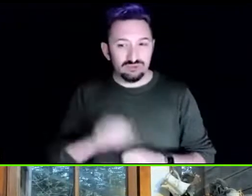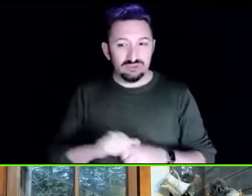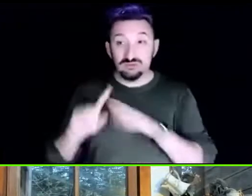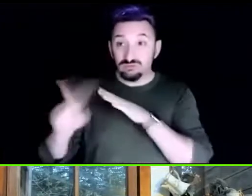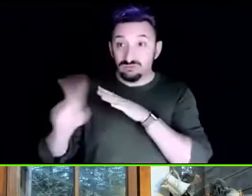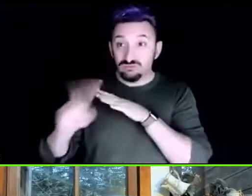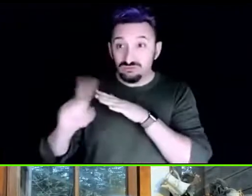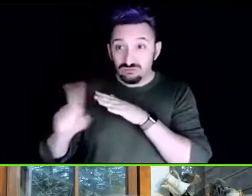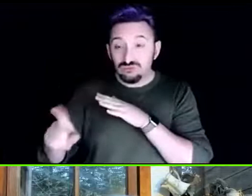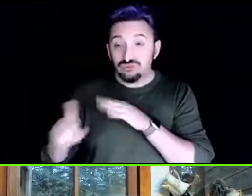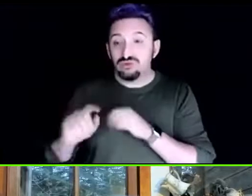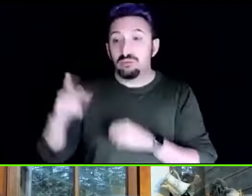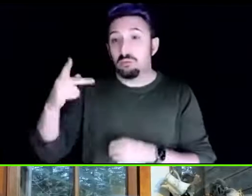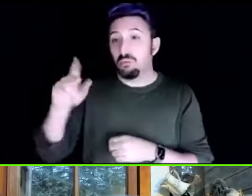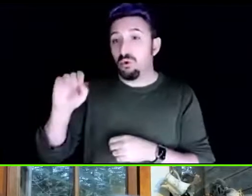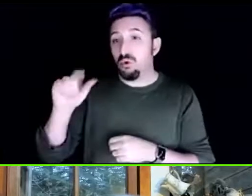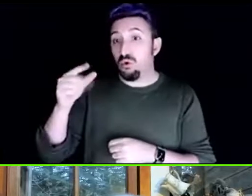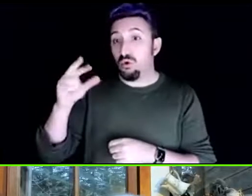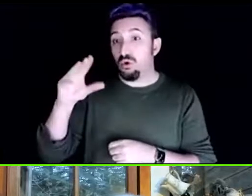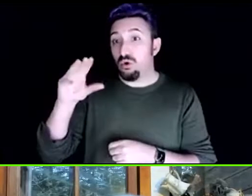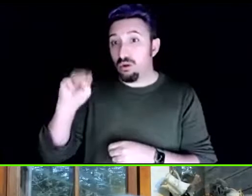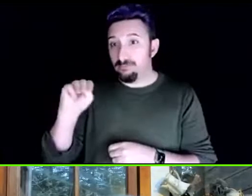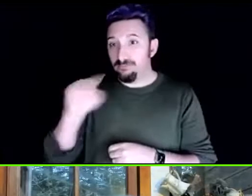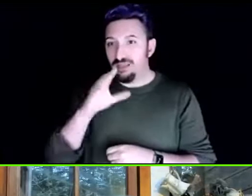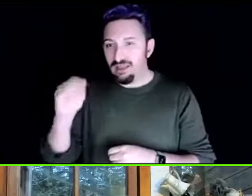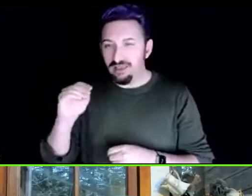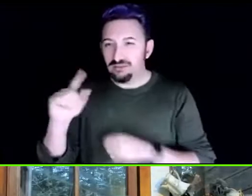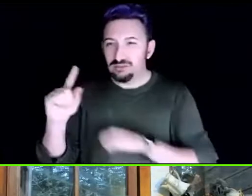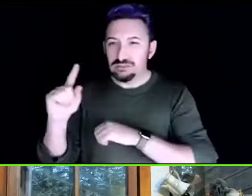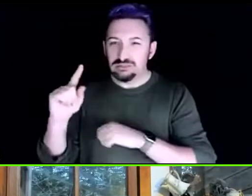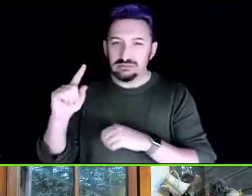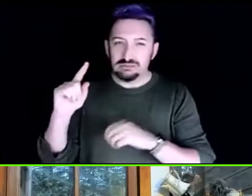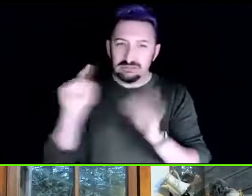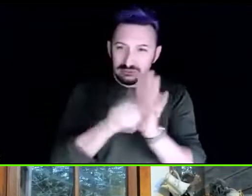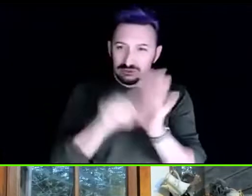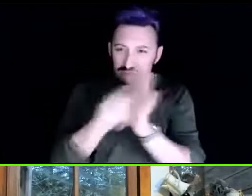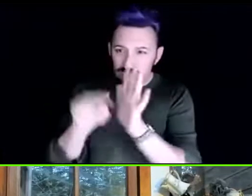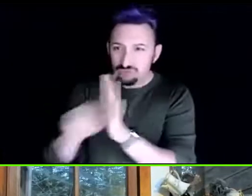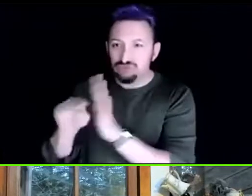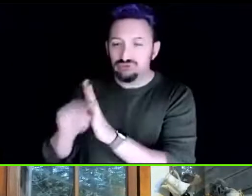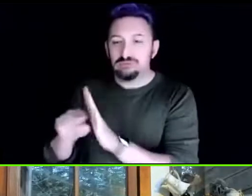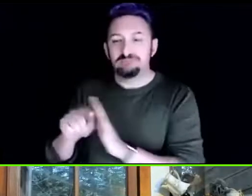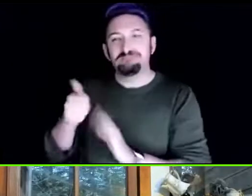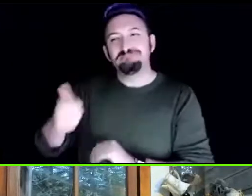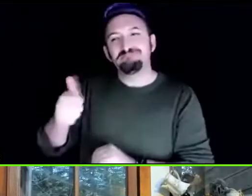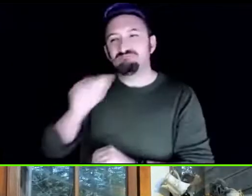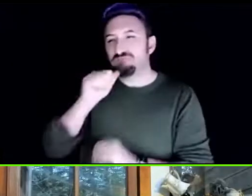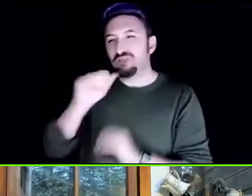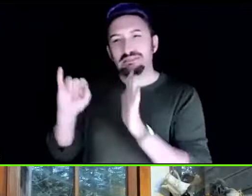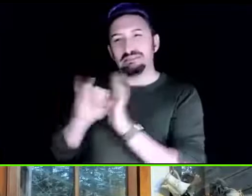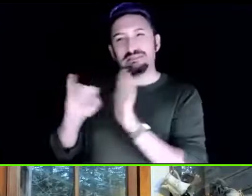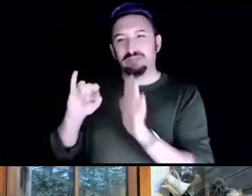persecution. And they didn't really identify themselves as Ukrainian. They identified as Jewish.